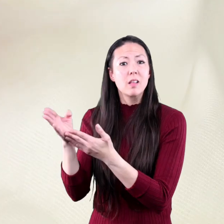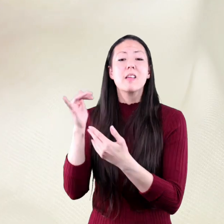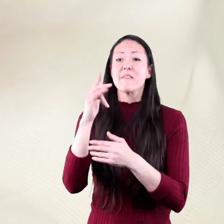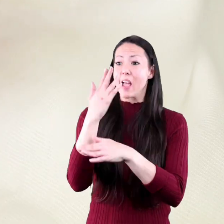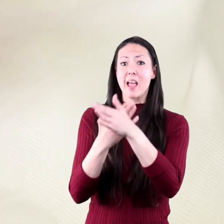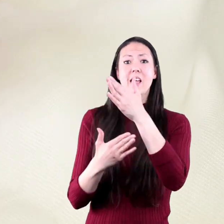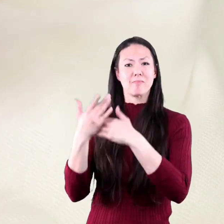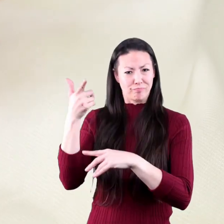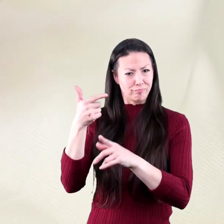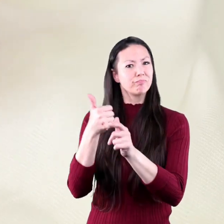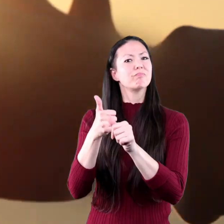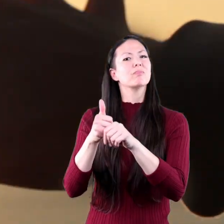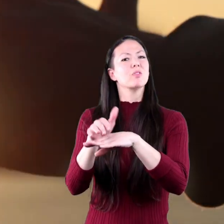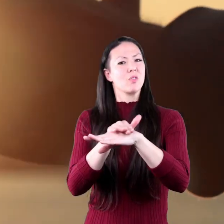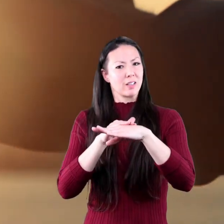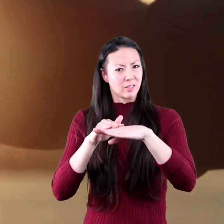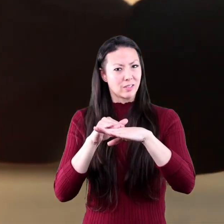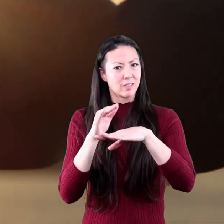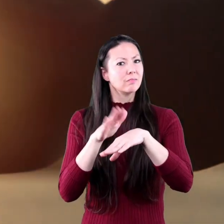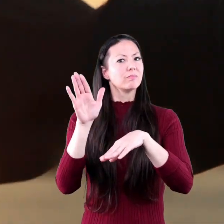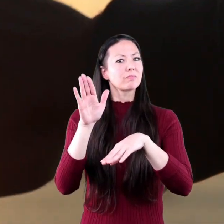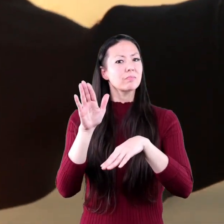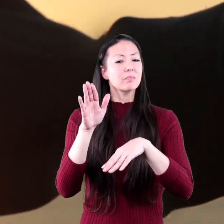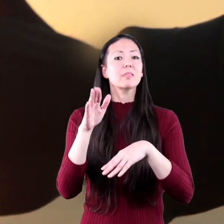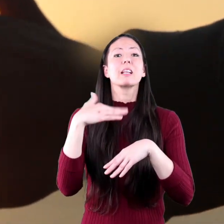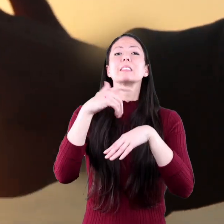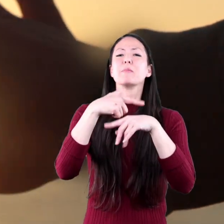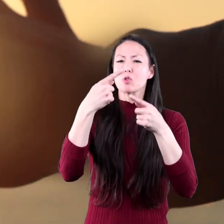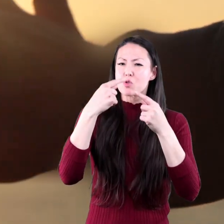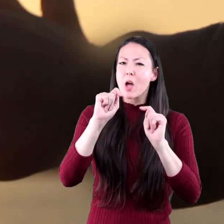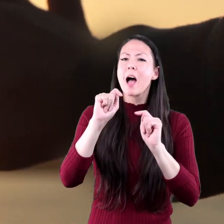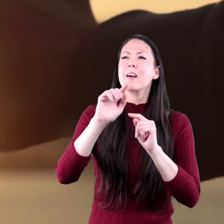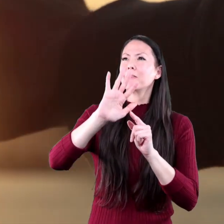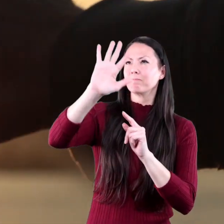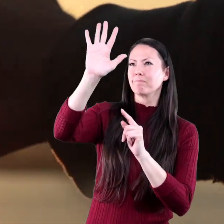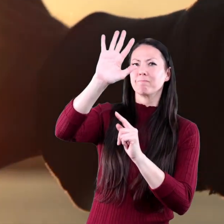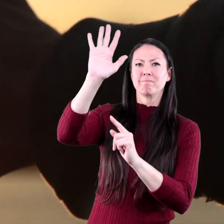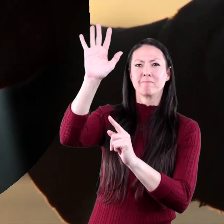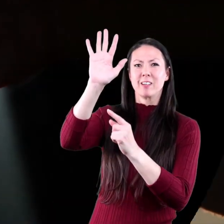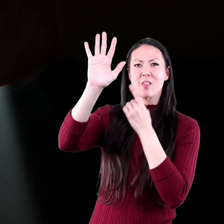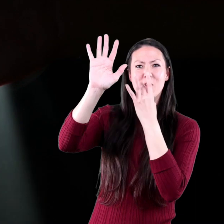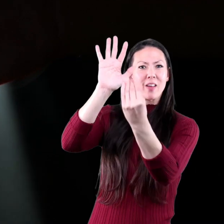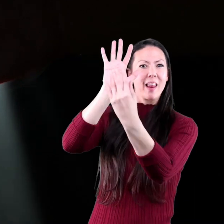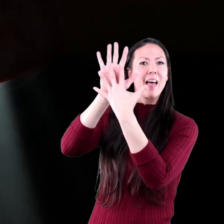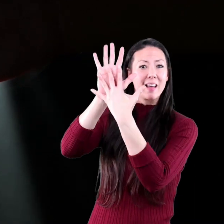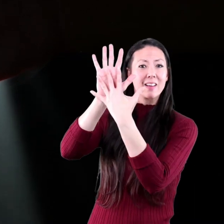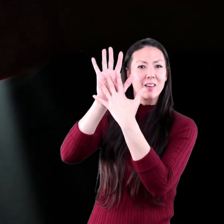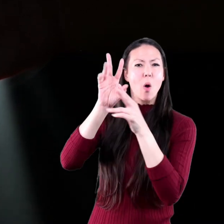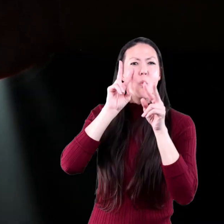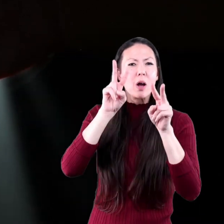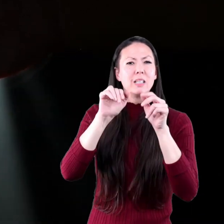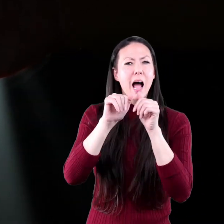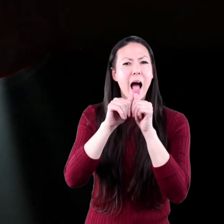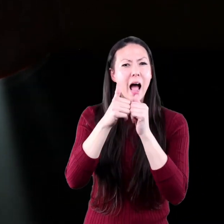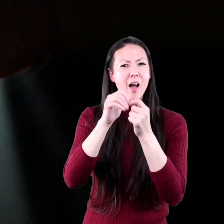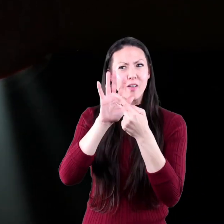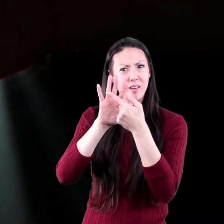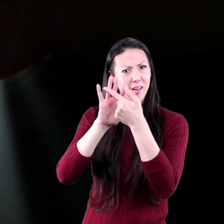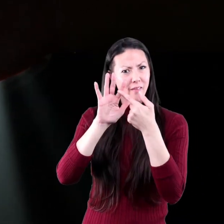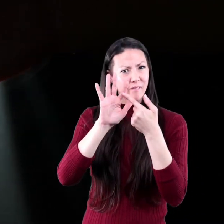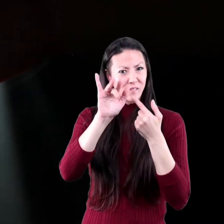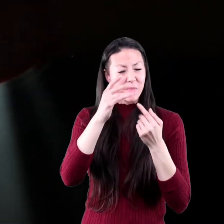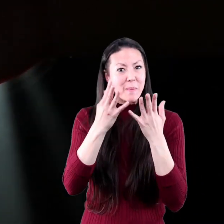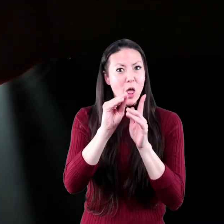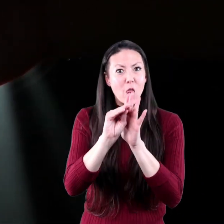is translucent. Next time you're out in the sun, hold your hand up to the light and watch how your fingers seem to glow.